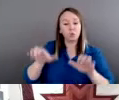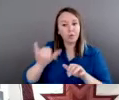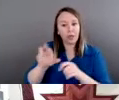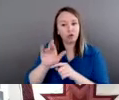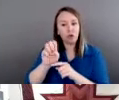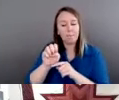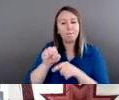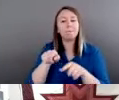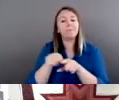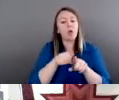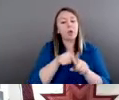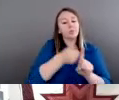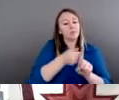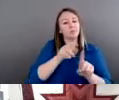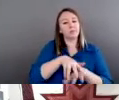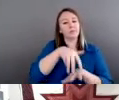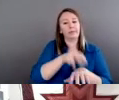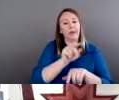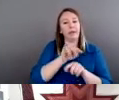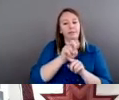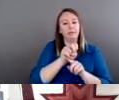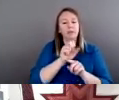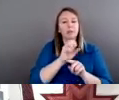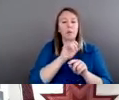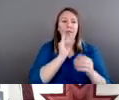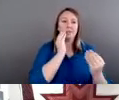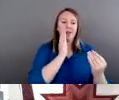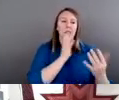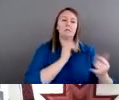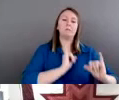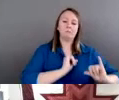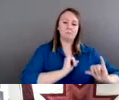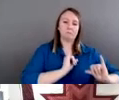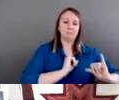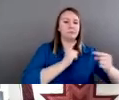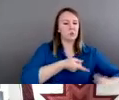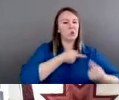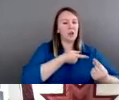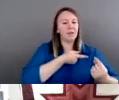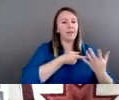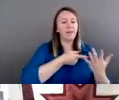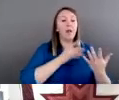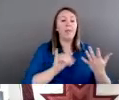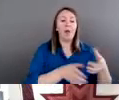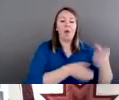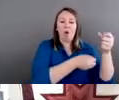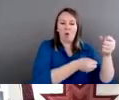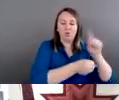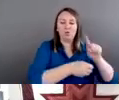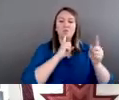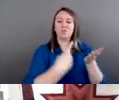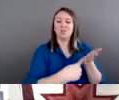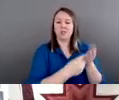this data, and I will get back to this data later on in my presentation. Now, one of the things that is